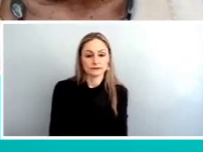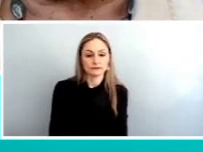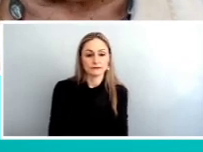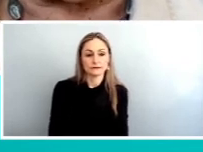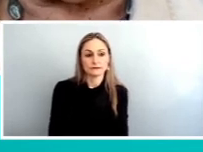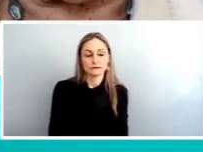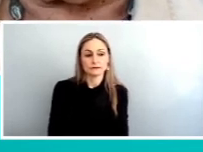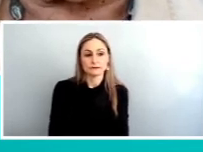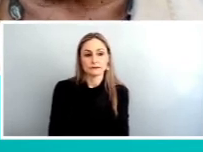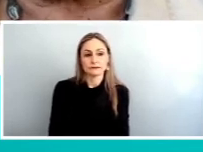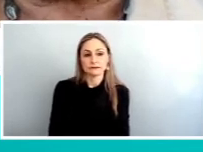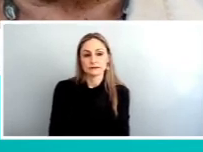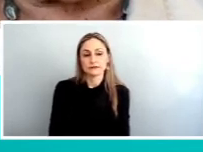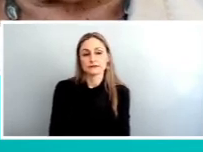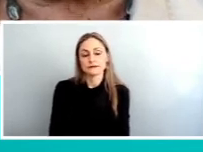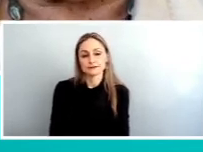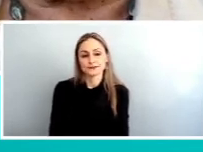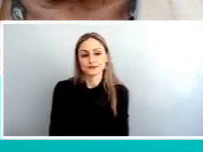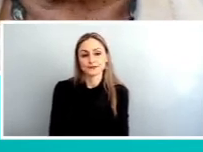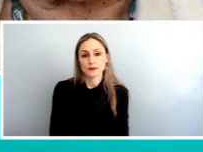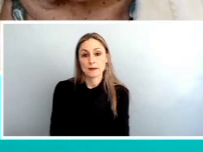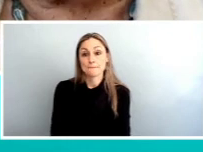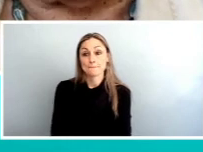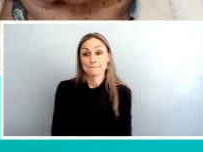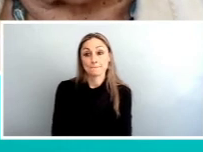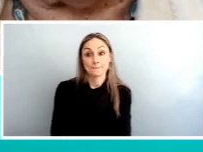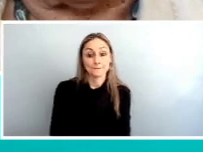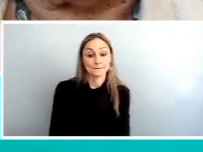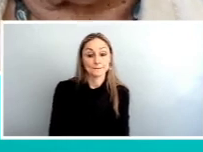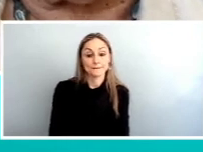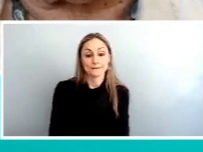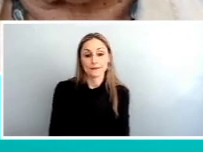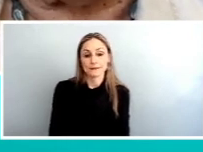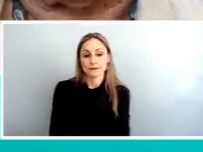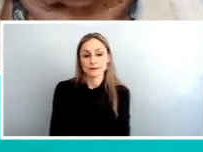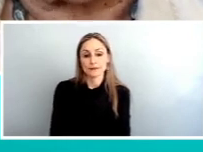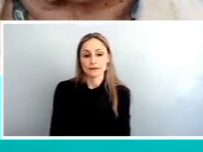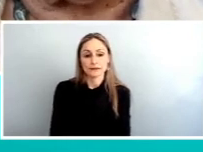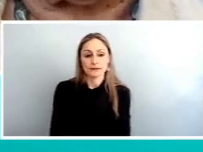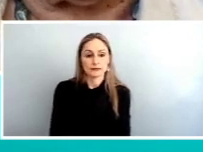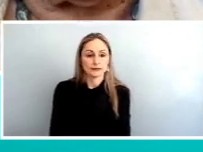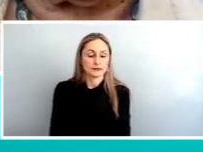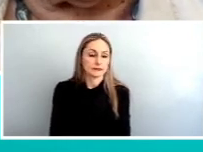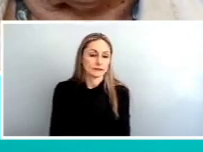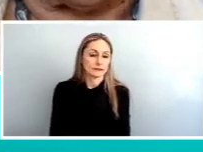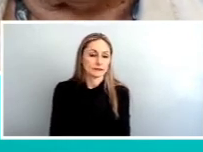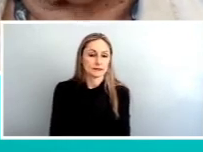So I'll give you, uh, five more seconds. Five, four, three, two,